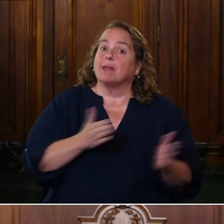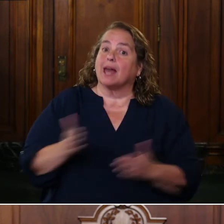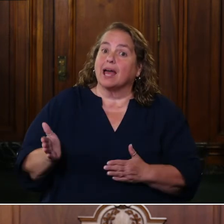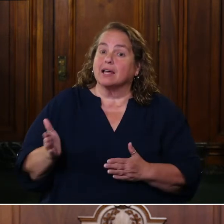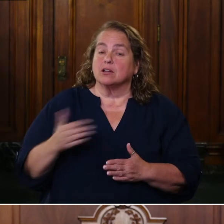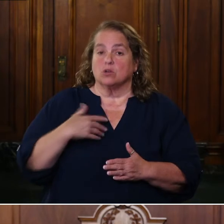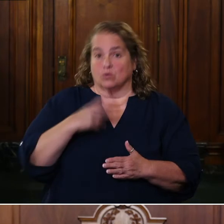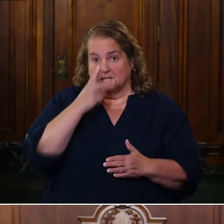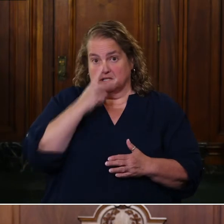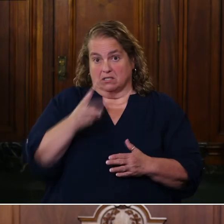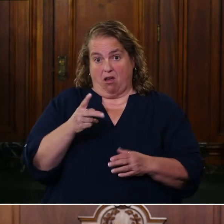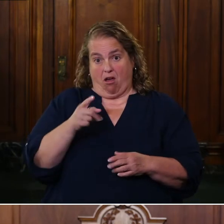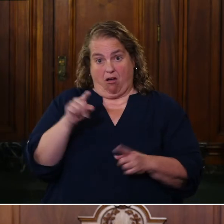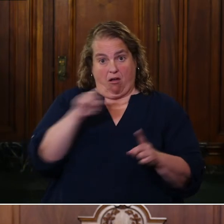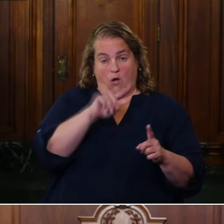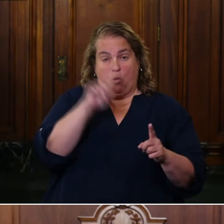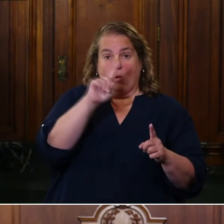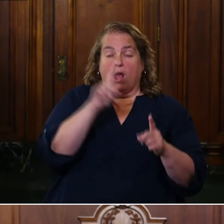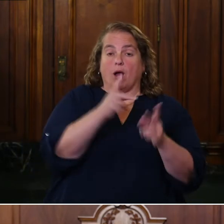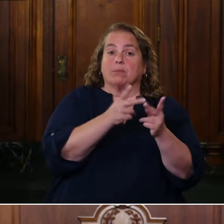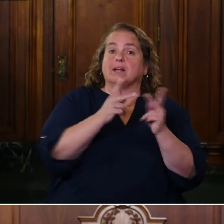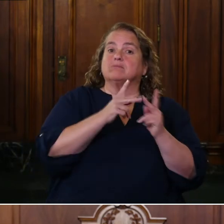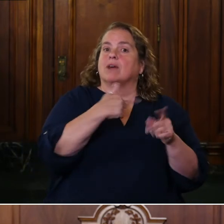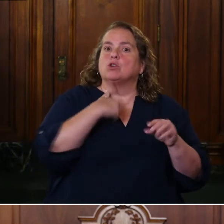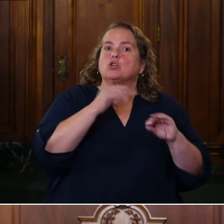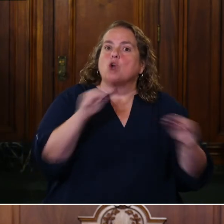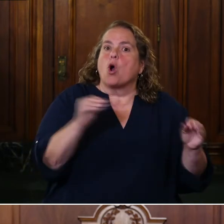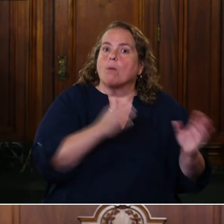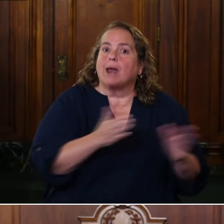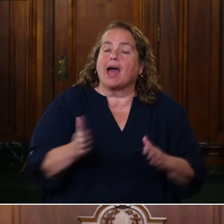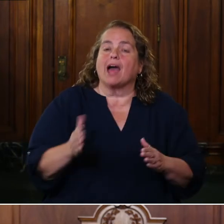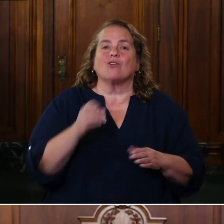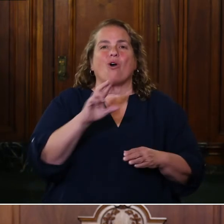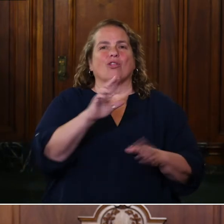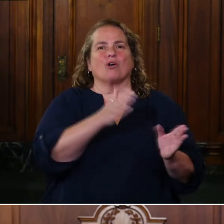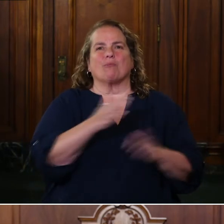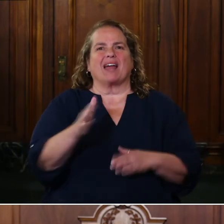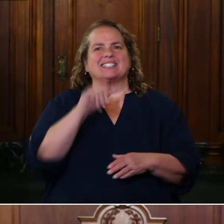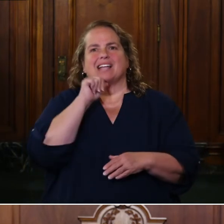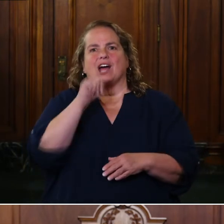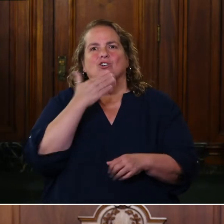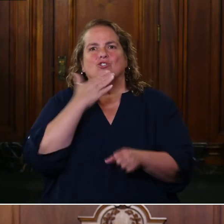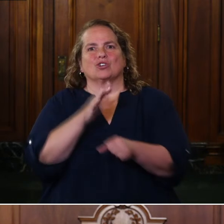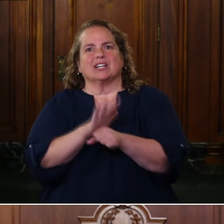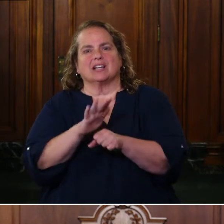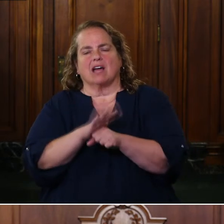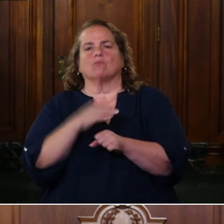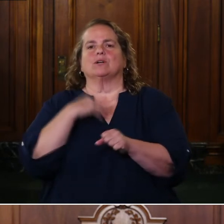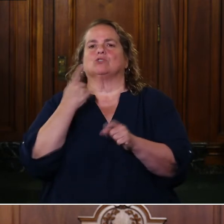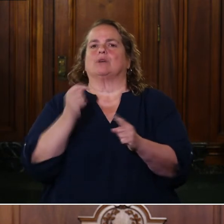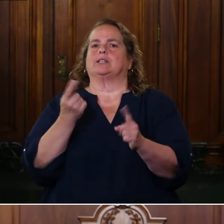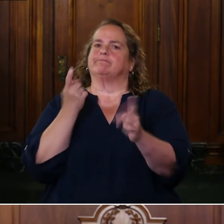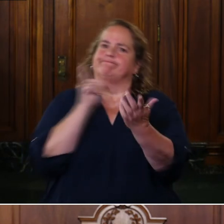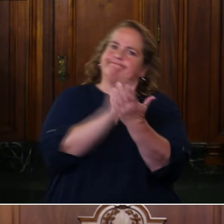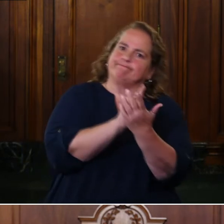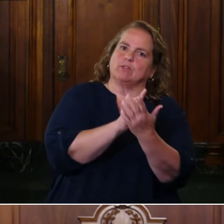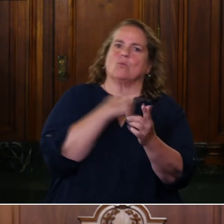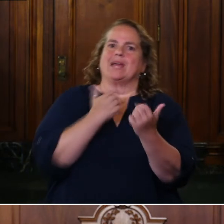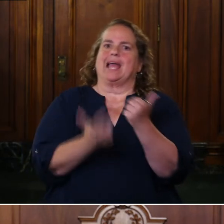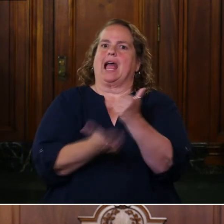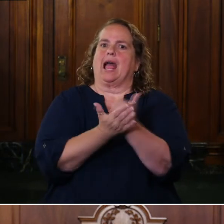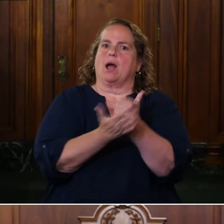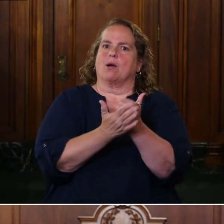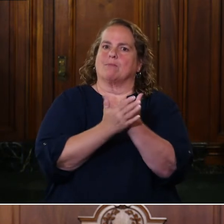when facilities haven't had plans or when the plans haven't been robust, that those facilities have real trouble making sure that they